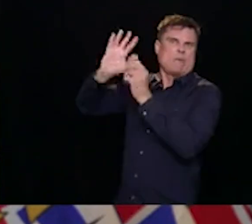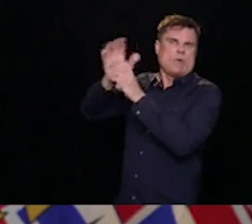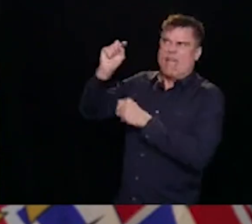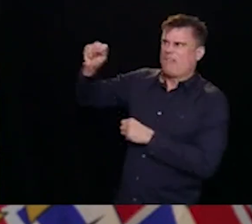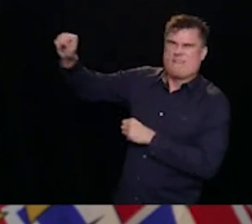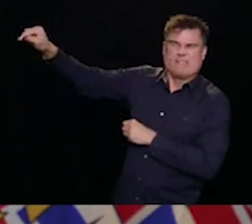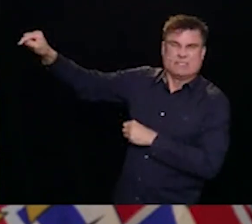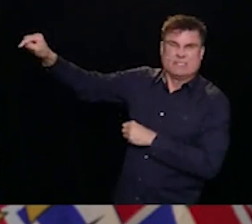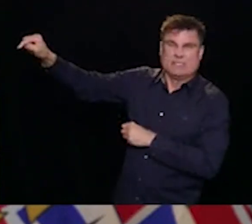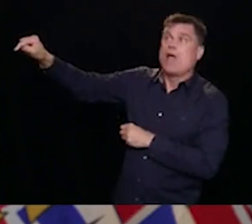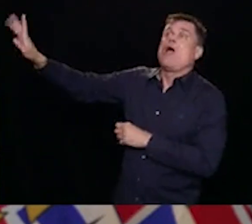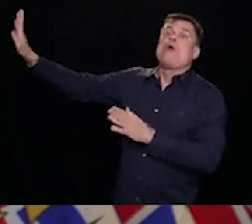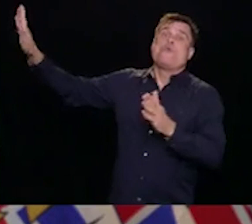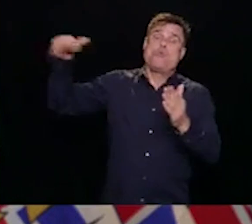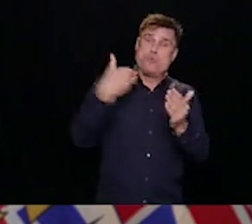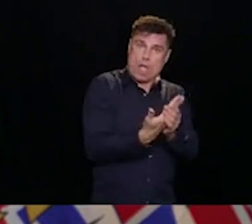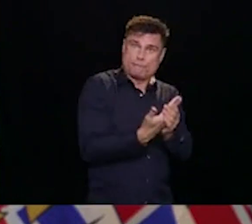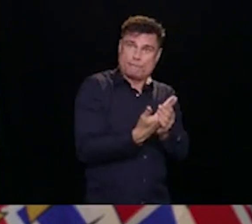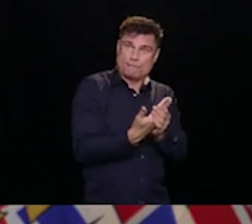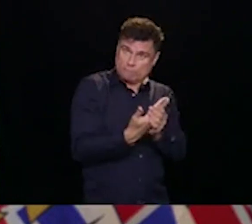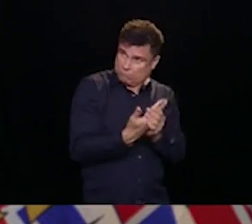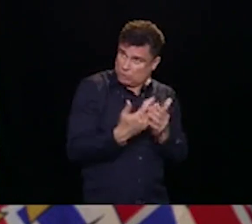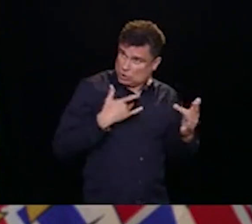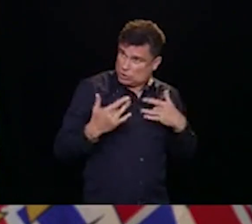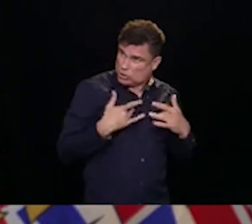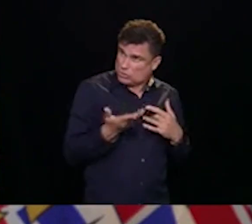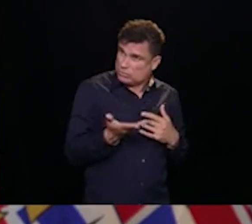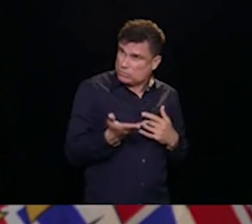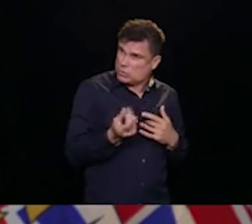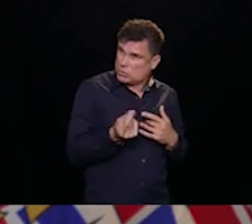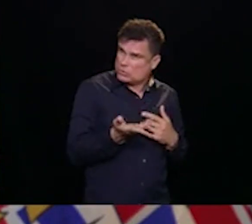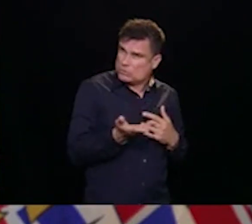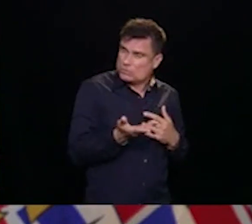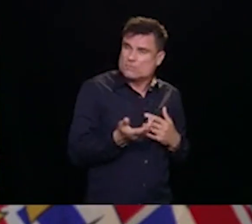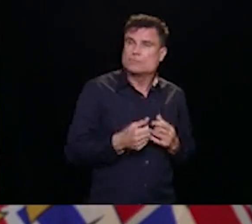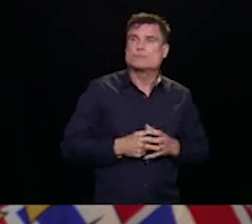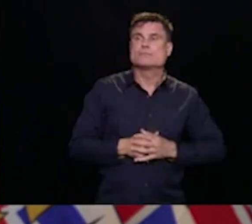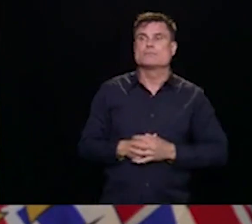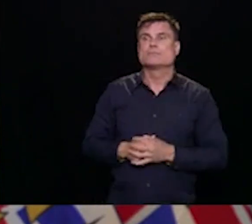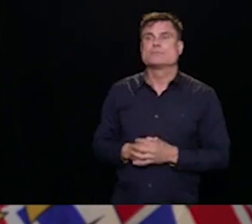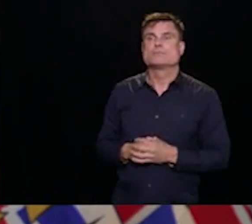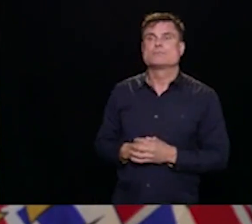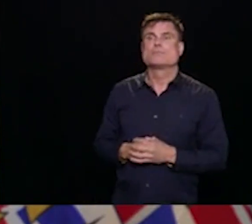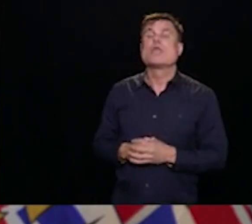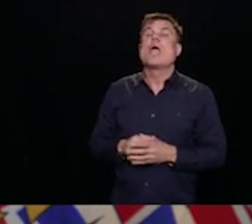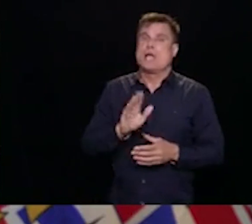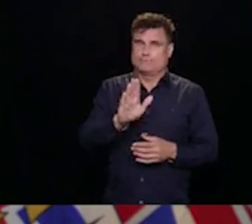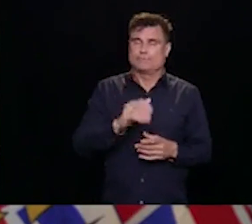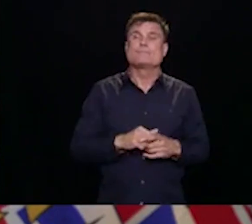as you will recall in the nursery, in the interior, we have put up all of the temporary foreign workers who have come in,